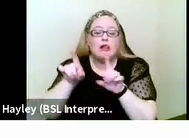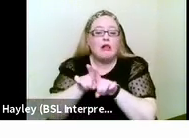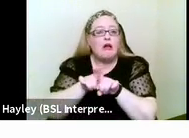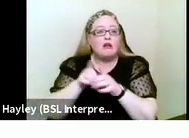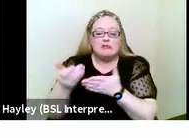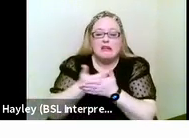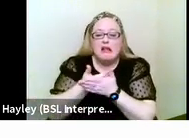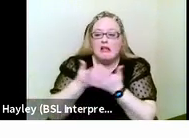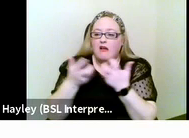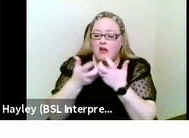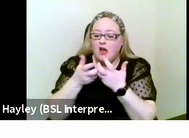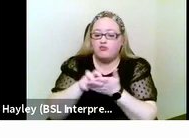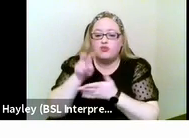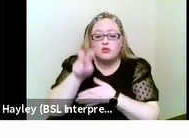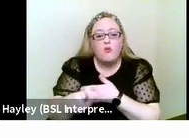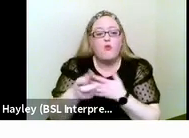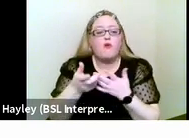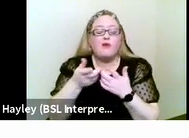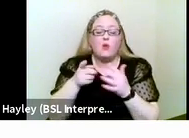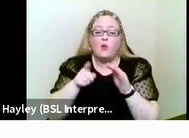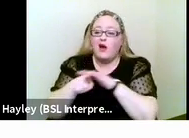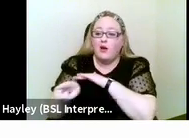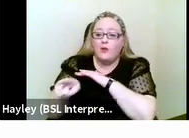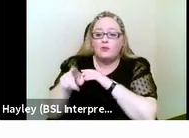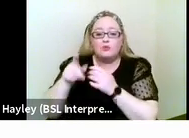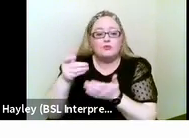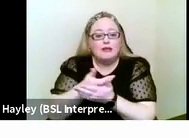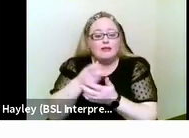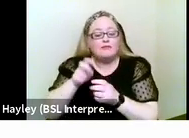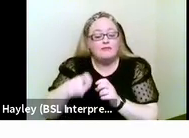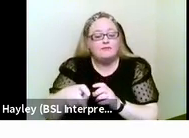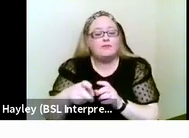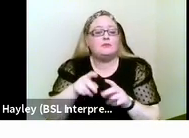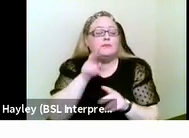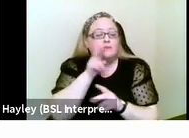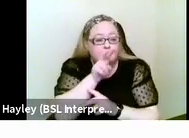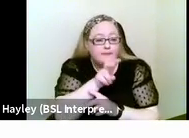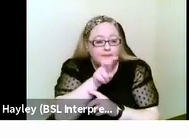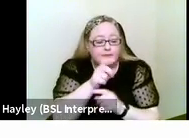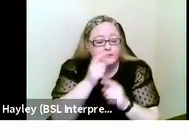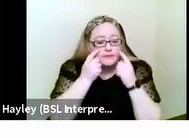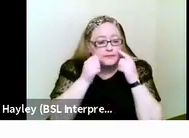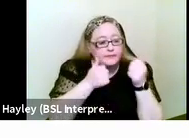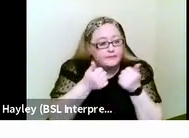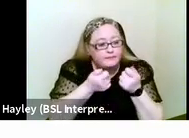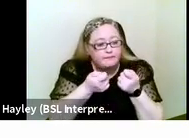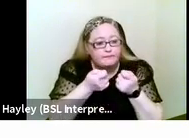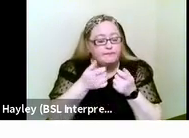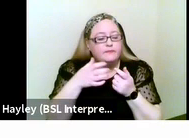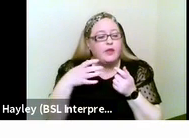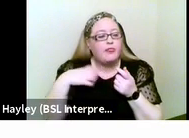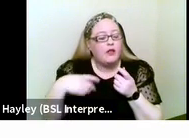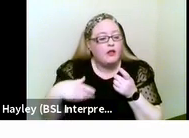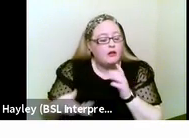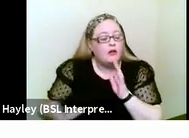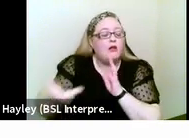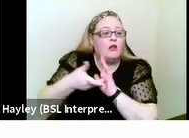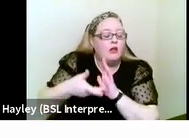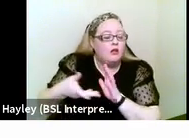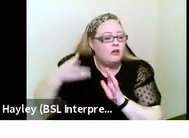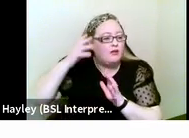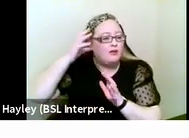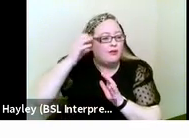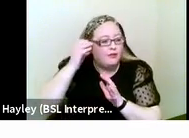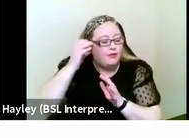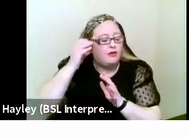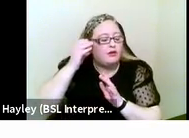even a relatively minor hearing impairment is going to create difficulties it is the